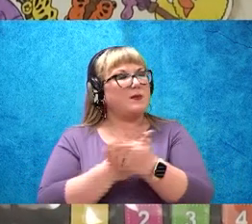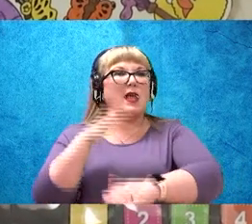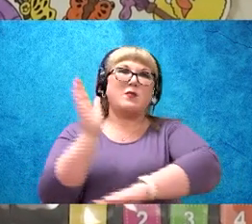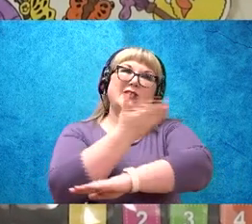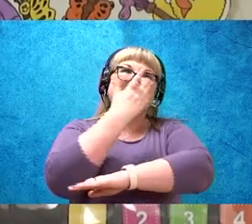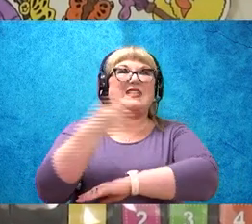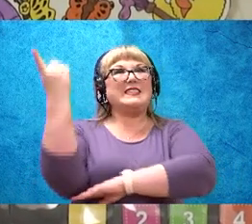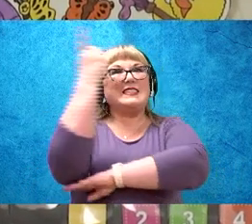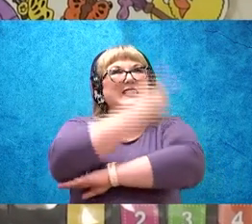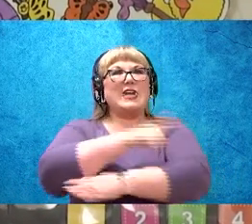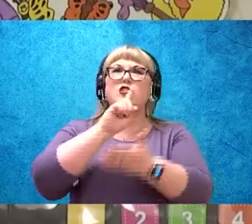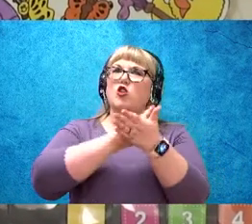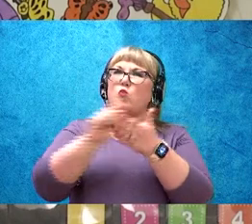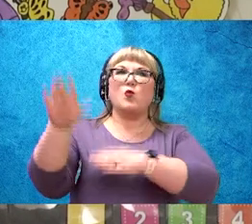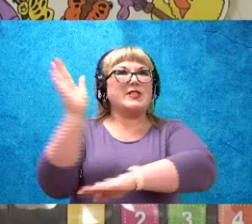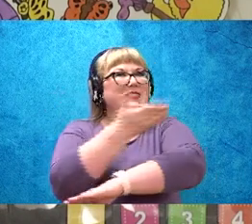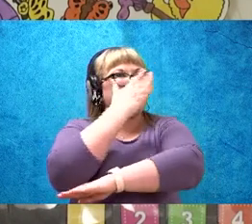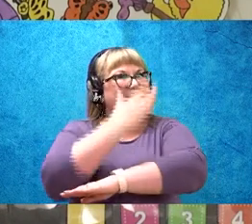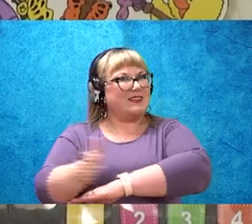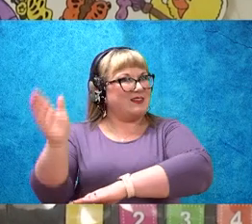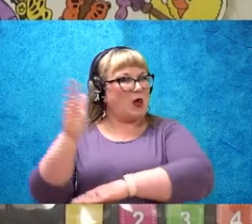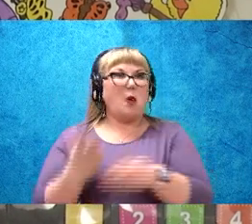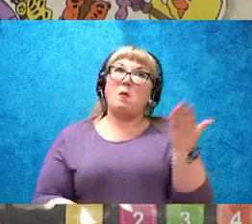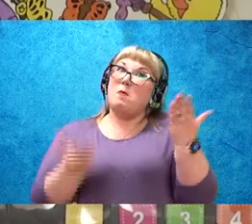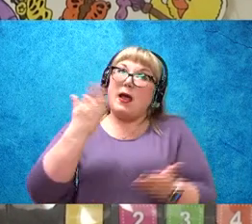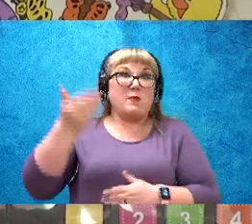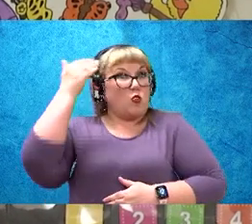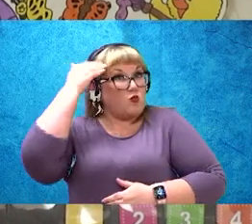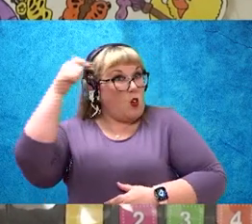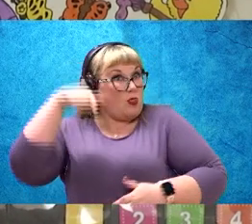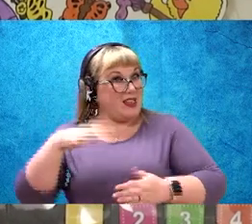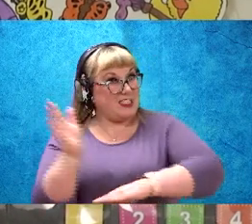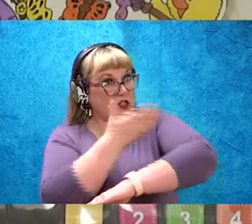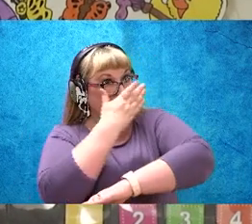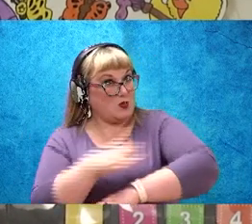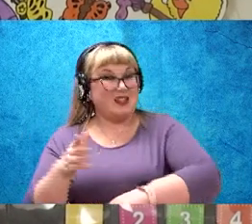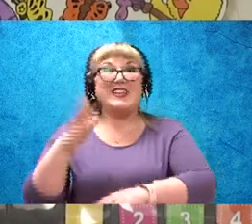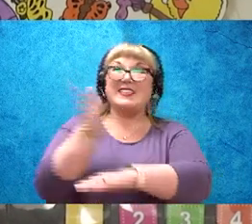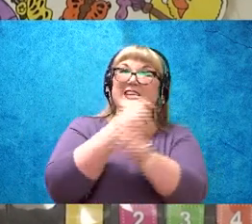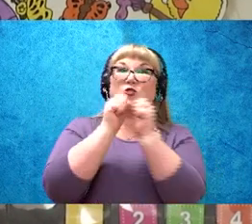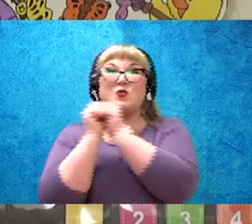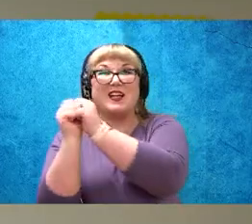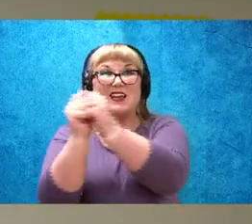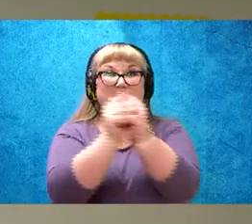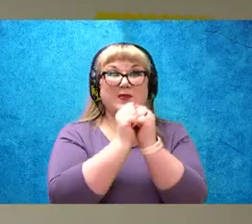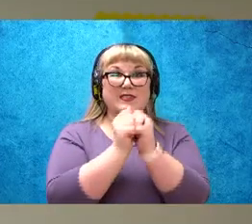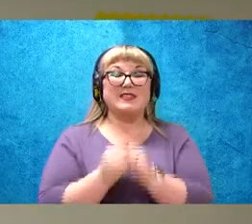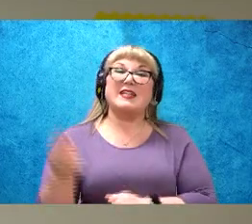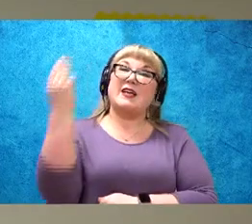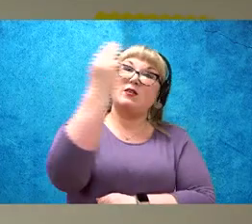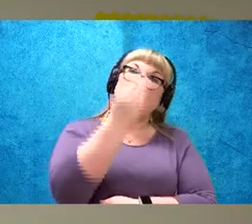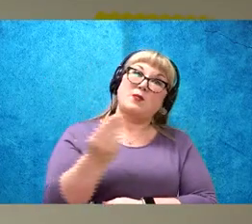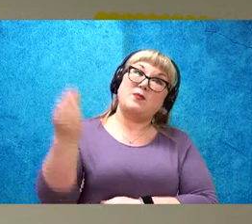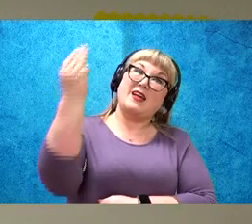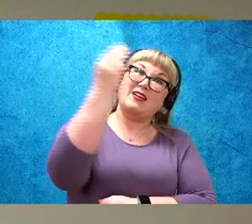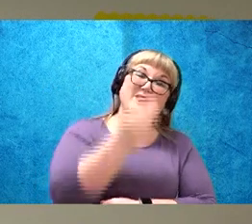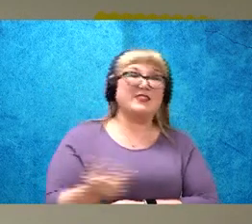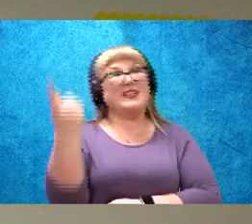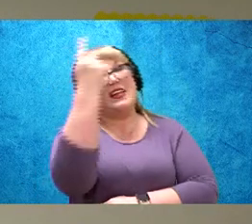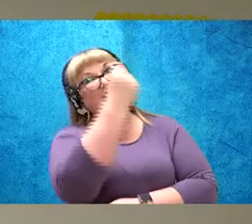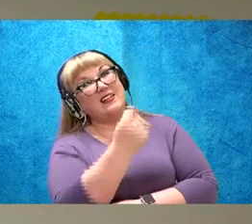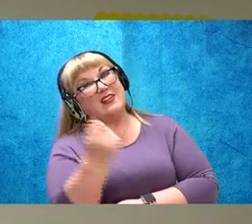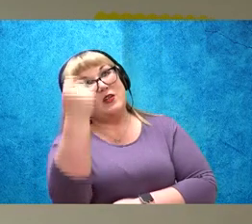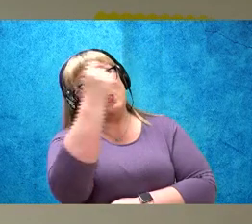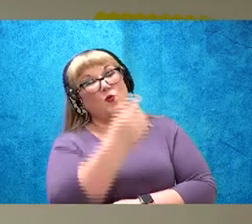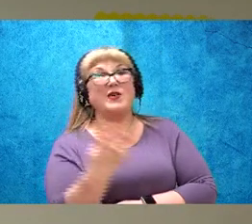song. See if you know this Days of the Week song and sing it with us. Monday, Tuesday,